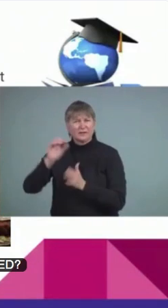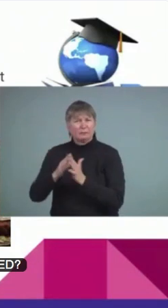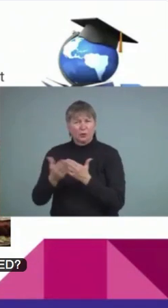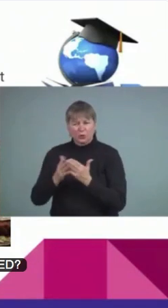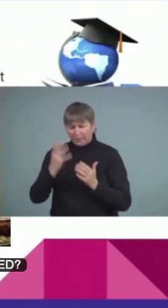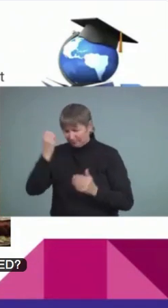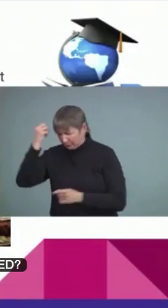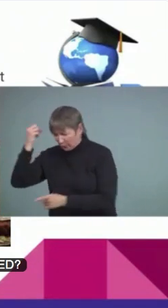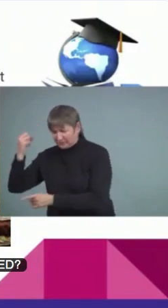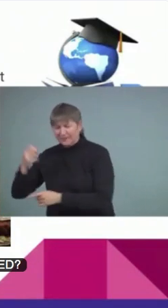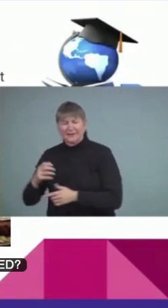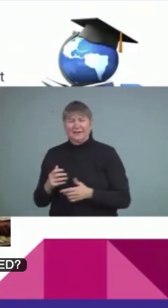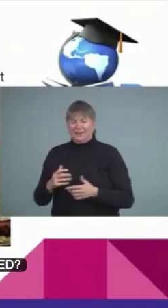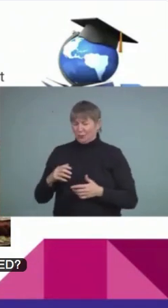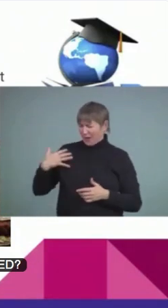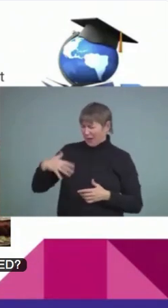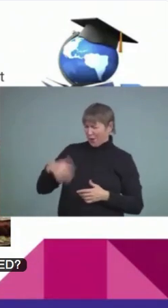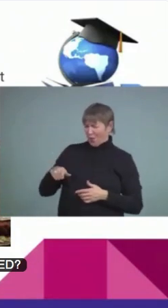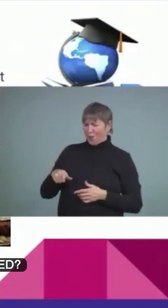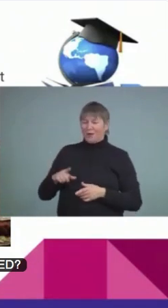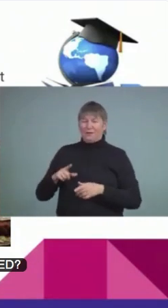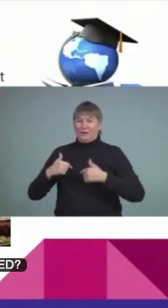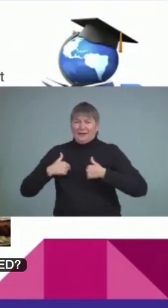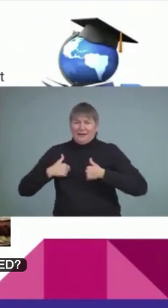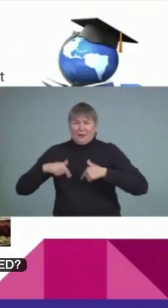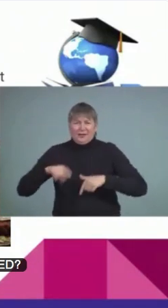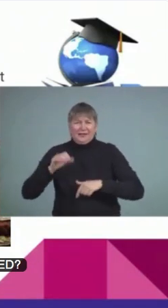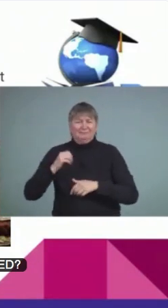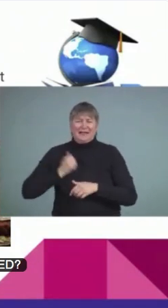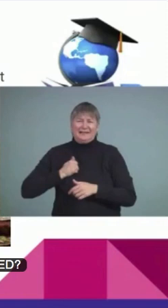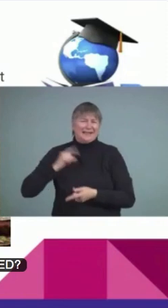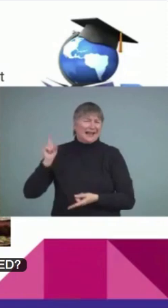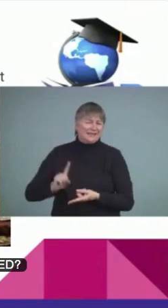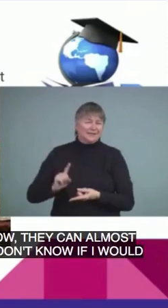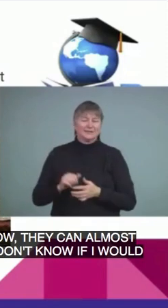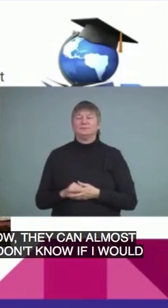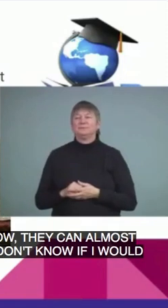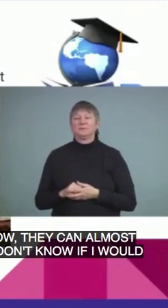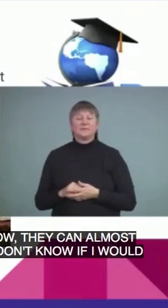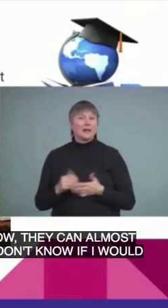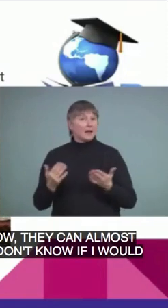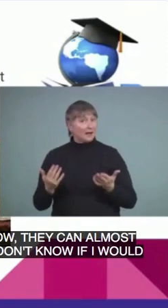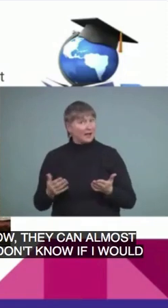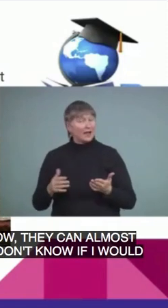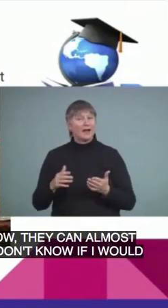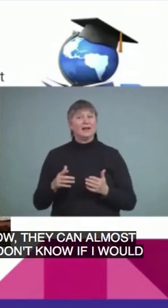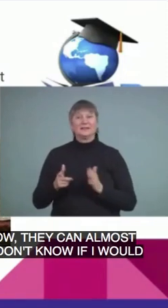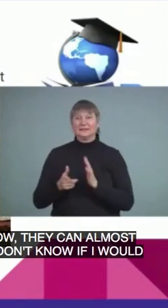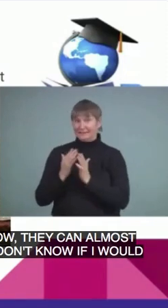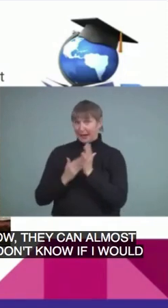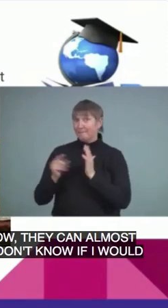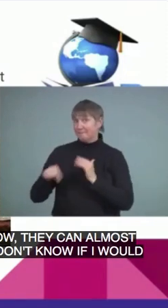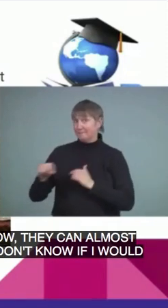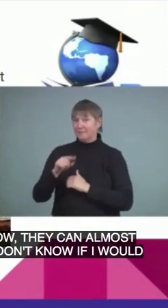I'm glad I didn't have to do that. I don't know if I would have finished university. Field trips is a foreign concept,